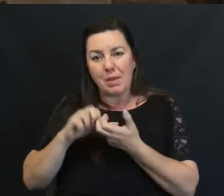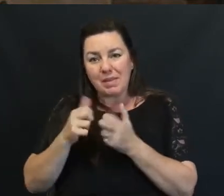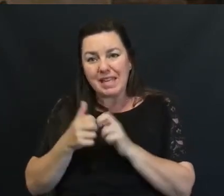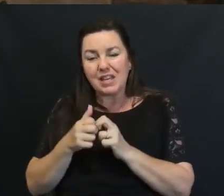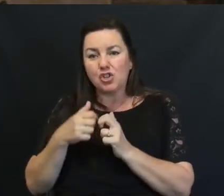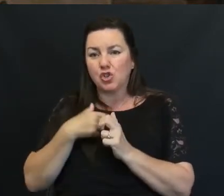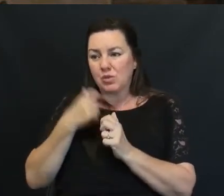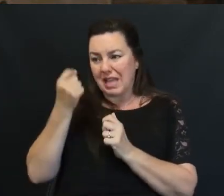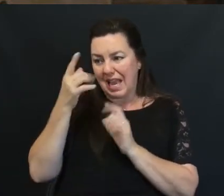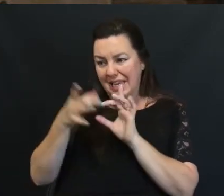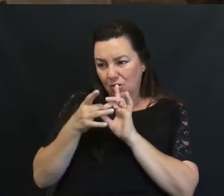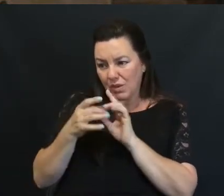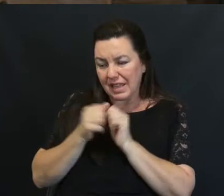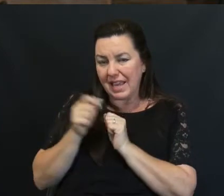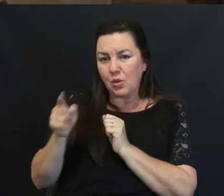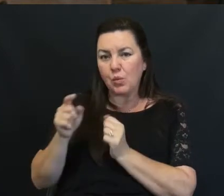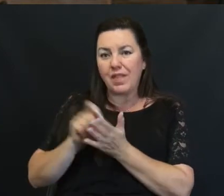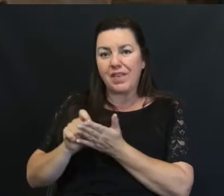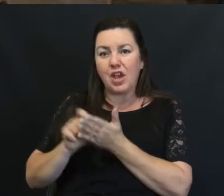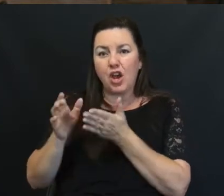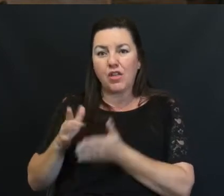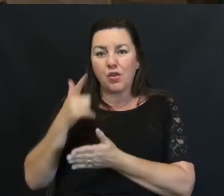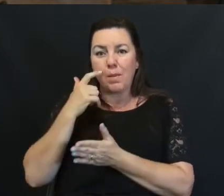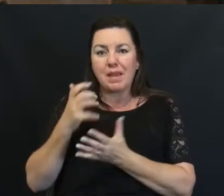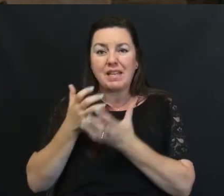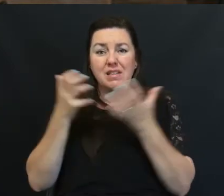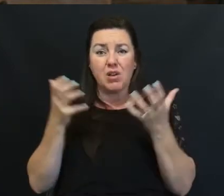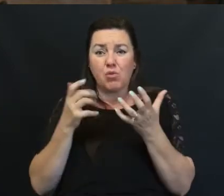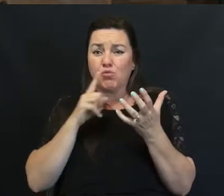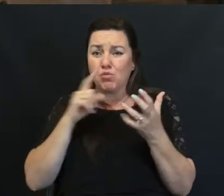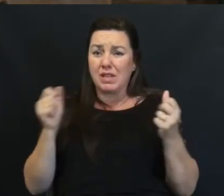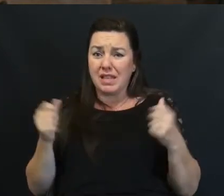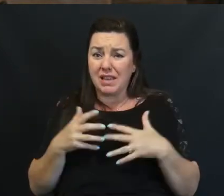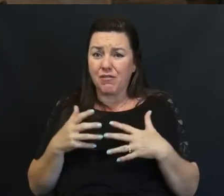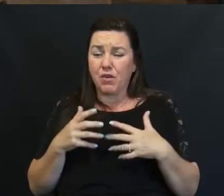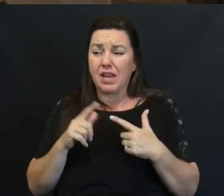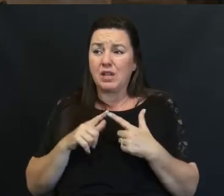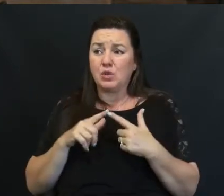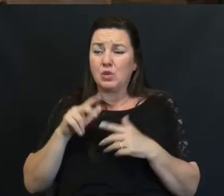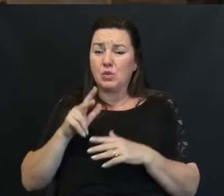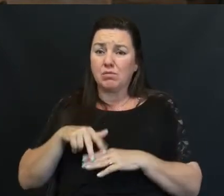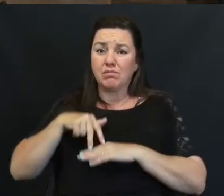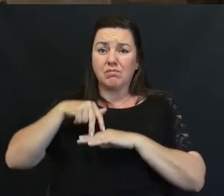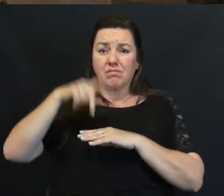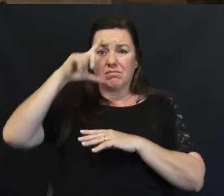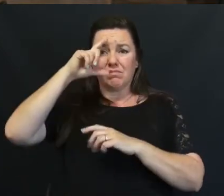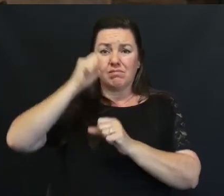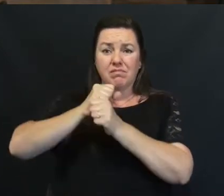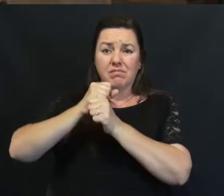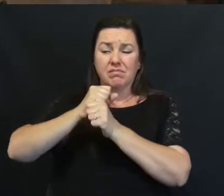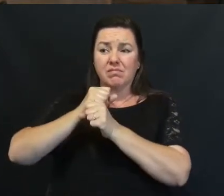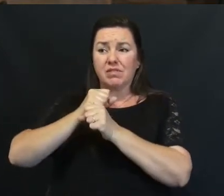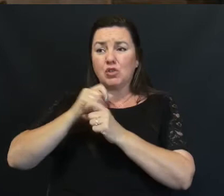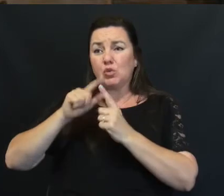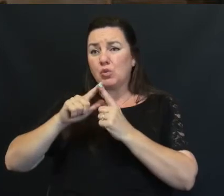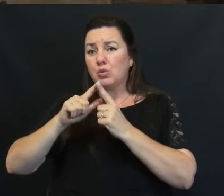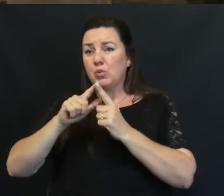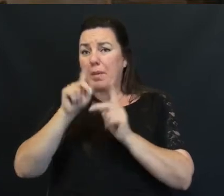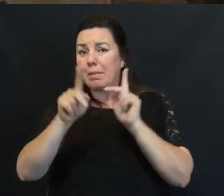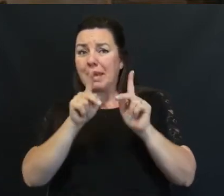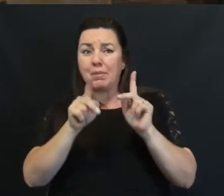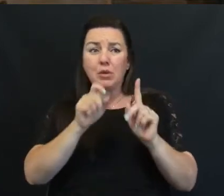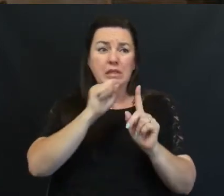to her Because during my life I was much afraid Much afraid To stand up And send up to people And